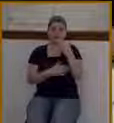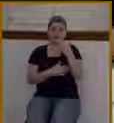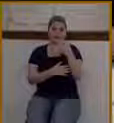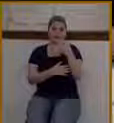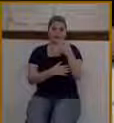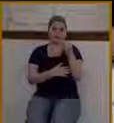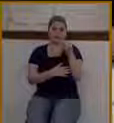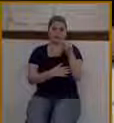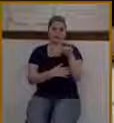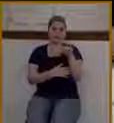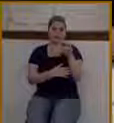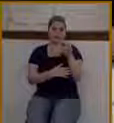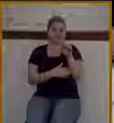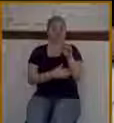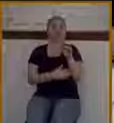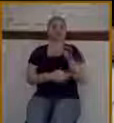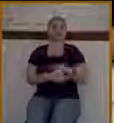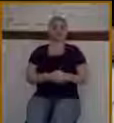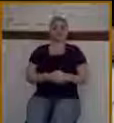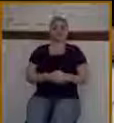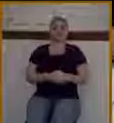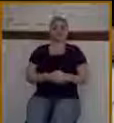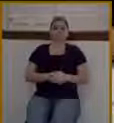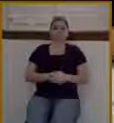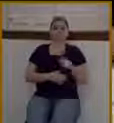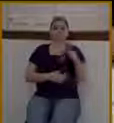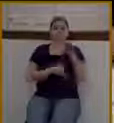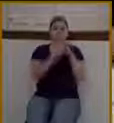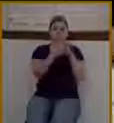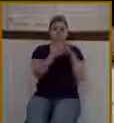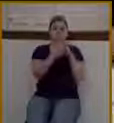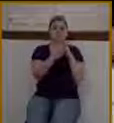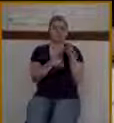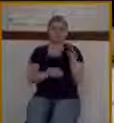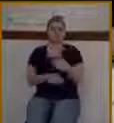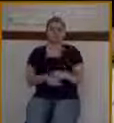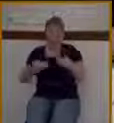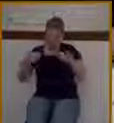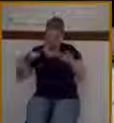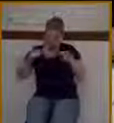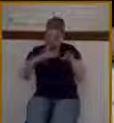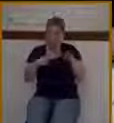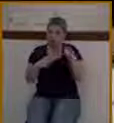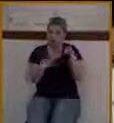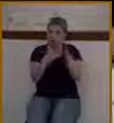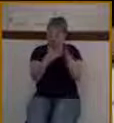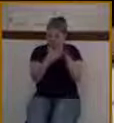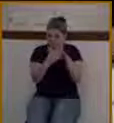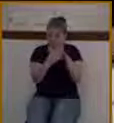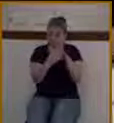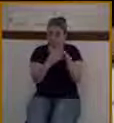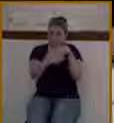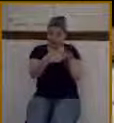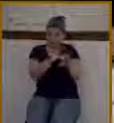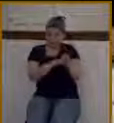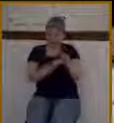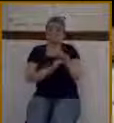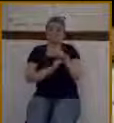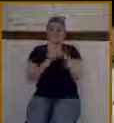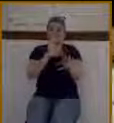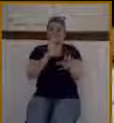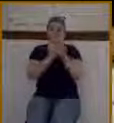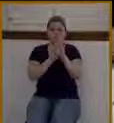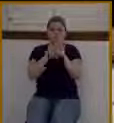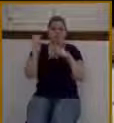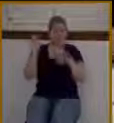instructions, verse 2. he said unto them, Go your way into the village over against you, and as soon as ye be entered into it, ye shall find